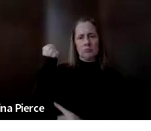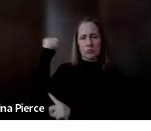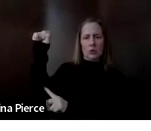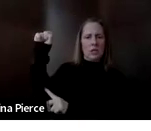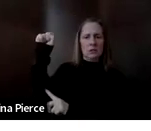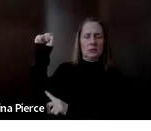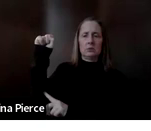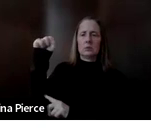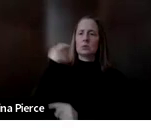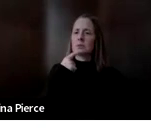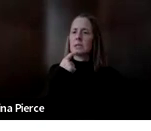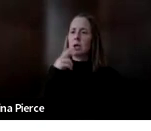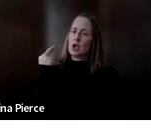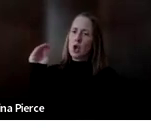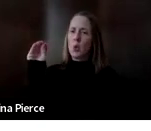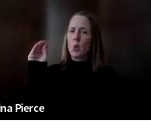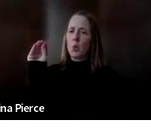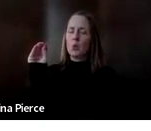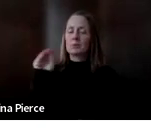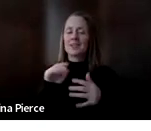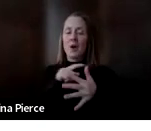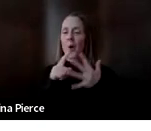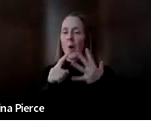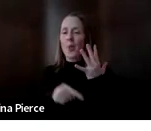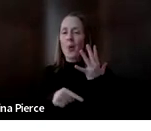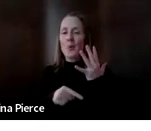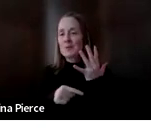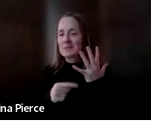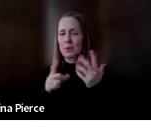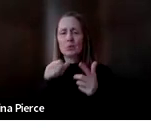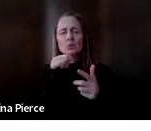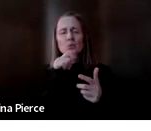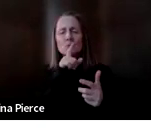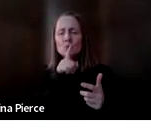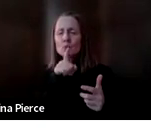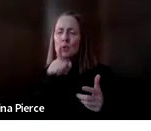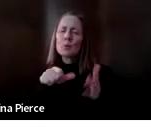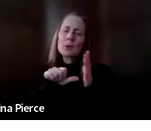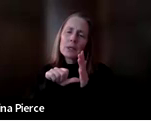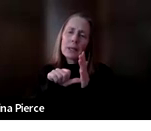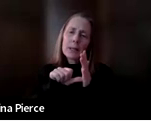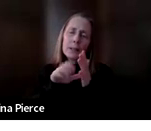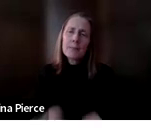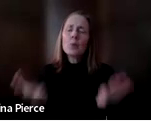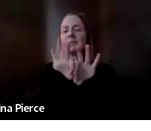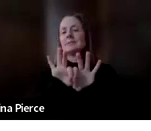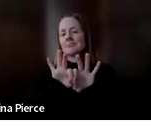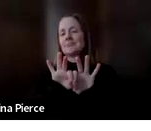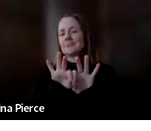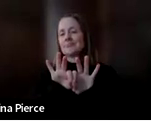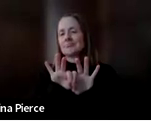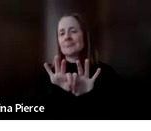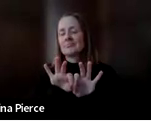the modalities is super, super important. I cannot underemphasize that, and teaching consent practices,